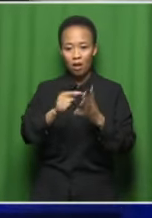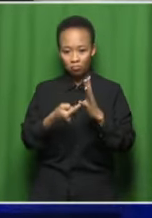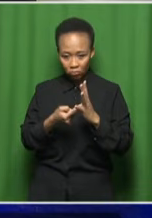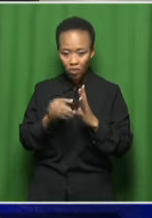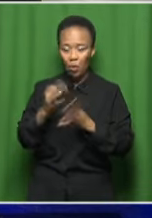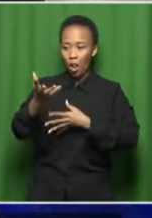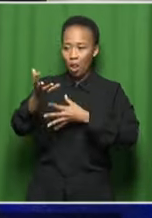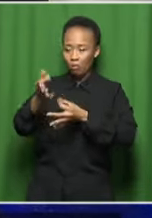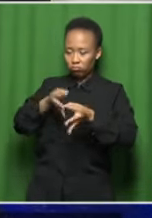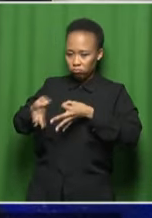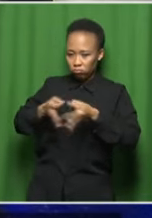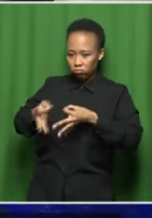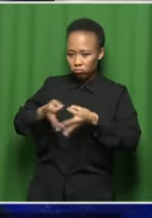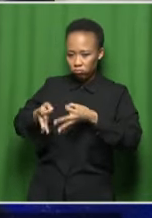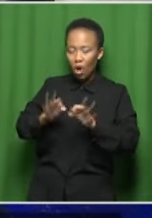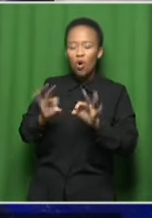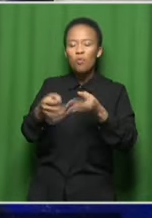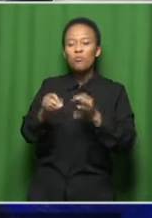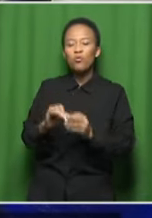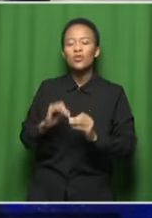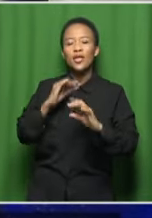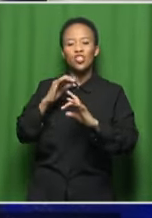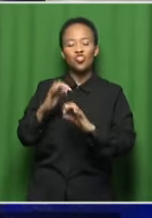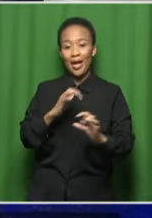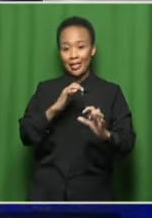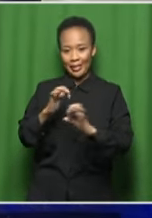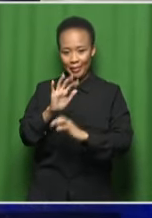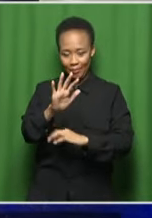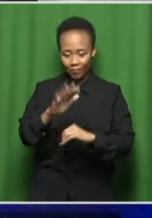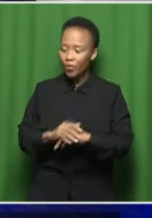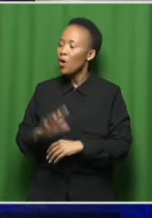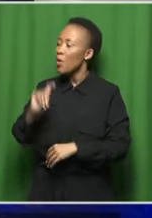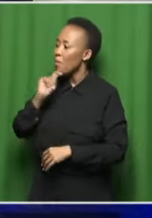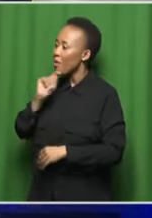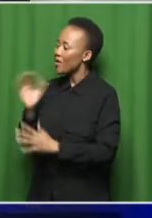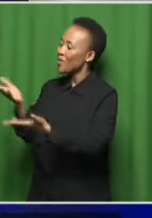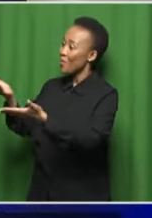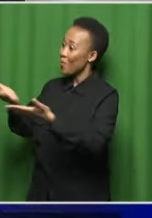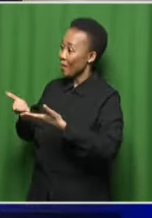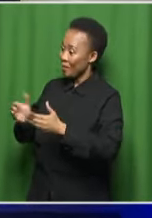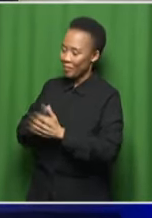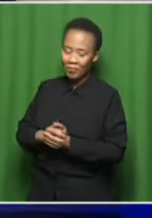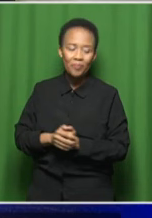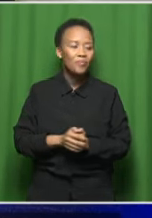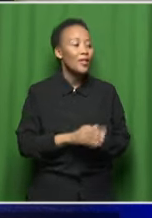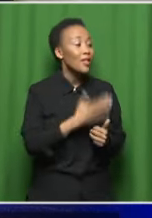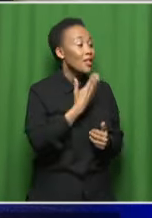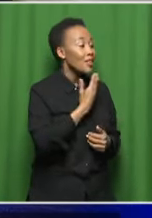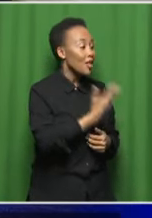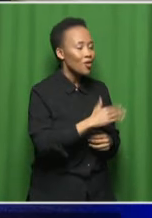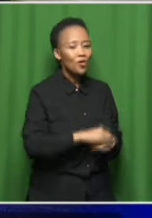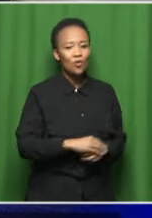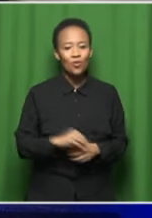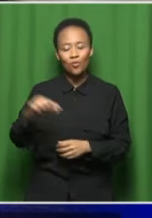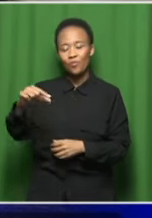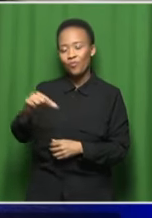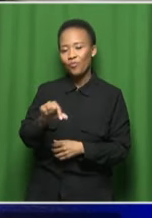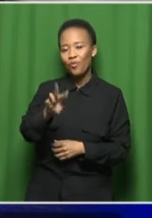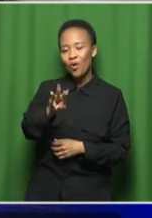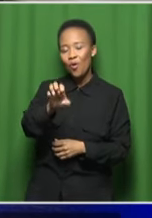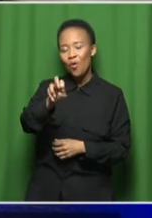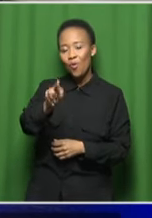beloved genre. A very good morning to you, all of you. Thank you so much for joining us. Welcome. Thanks for the invitation. And a good morning to you, Gwen, over there.